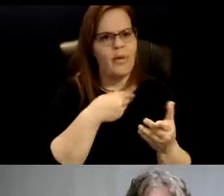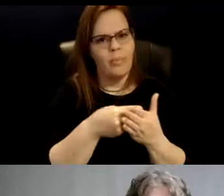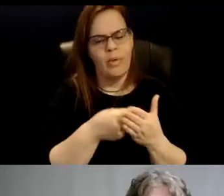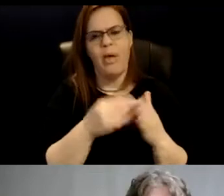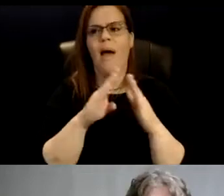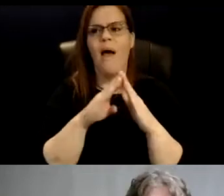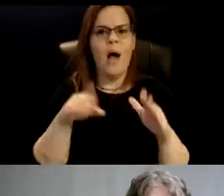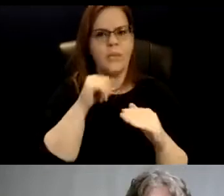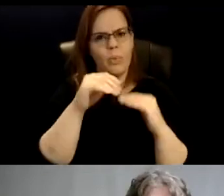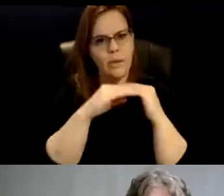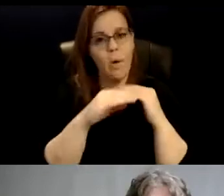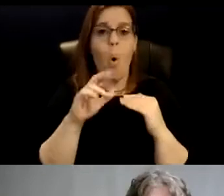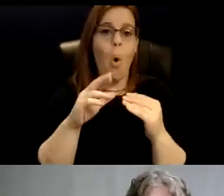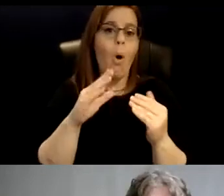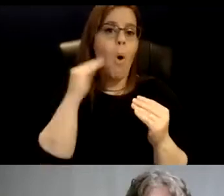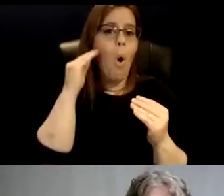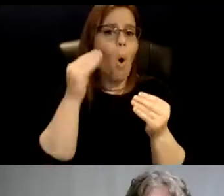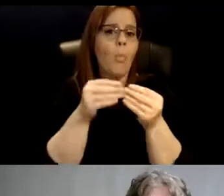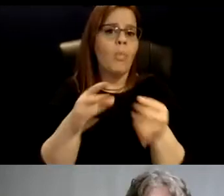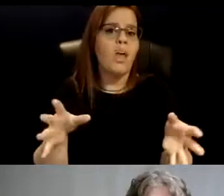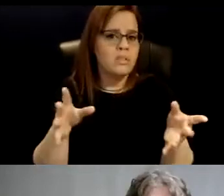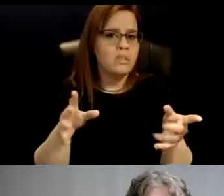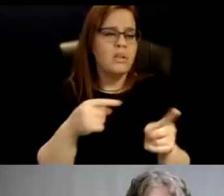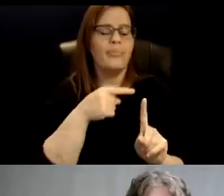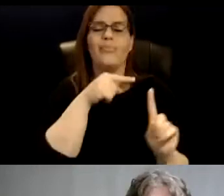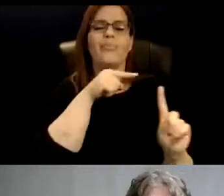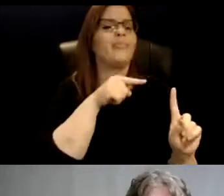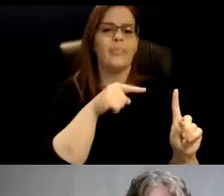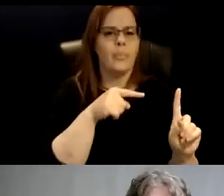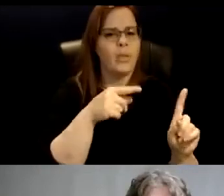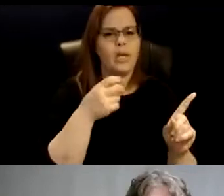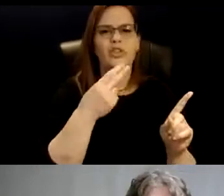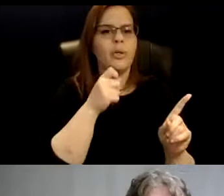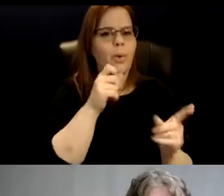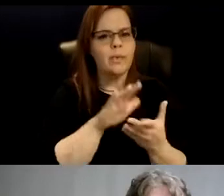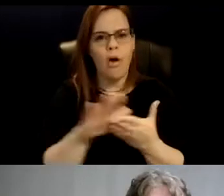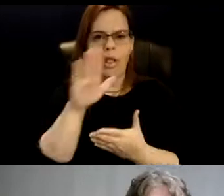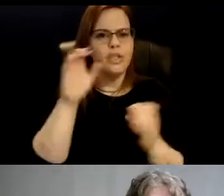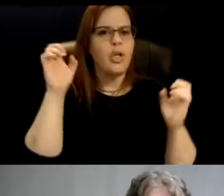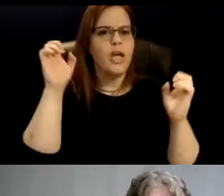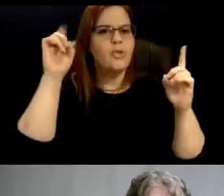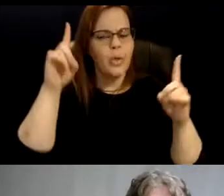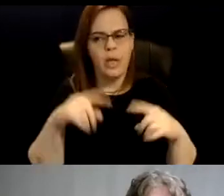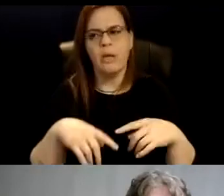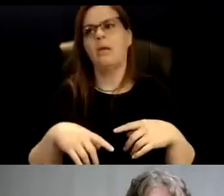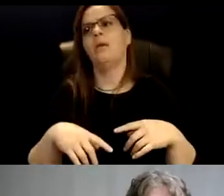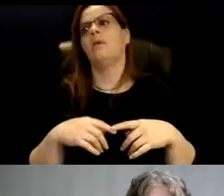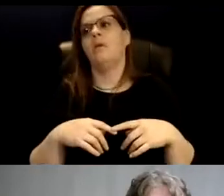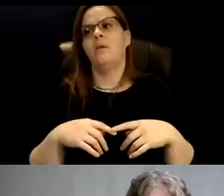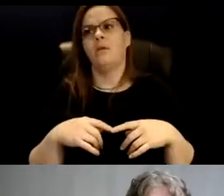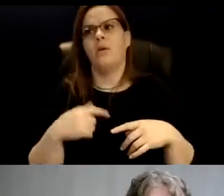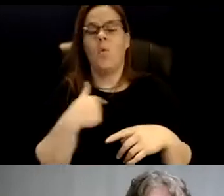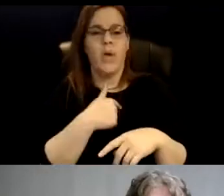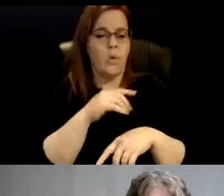homeless, um, that she did not have a college education, um, and that we were on state